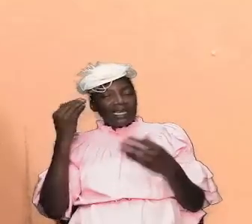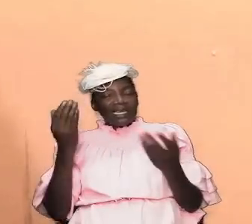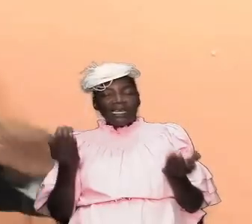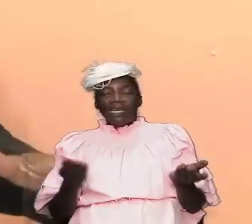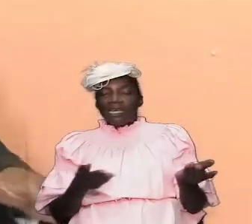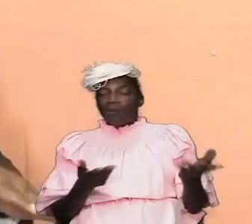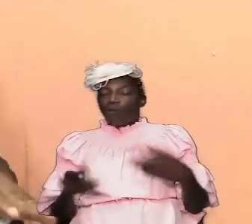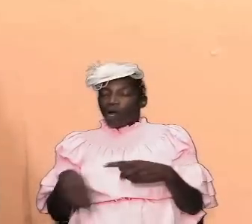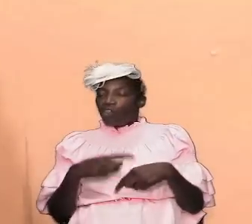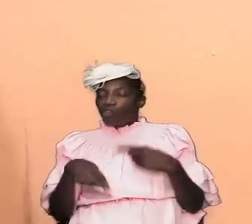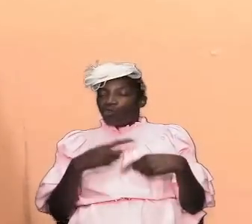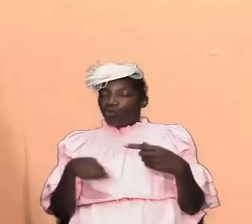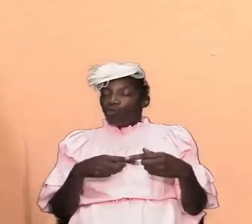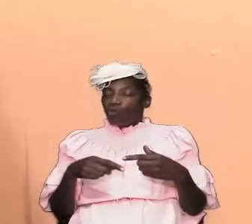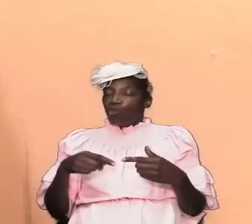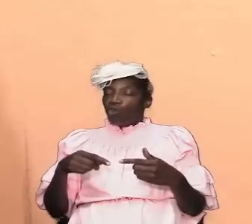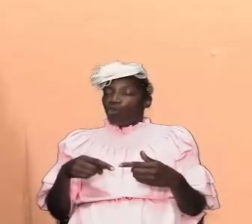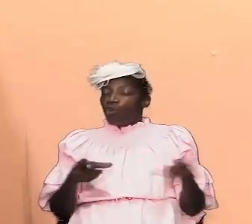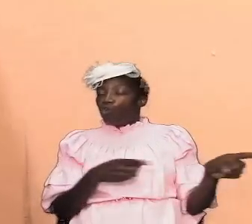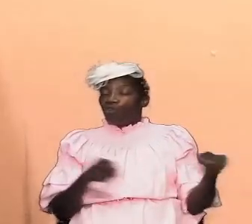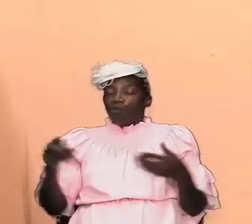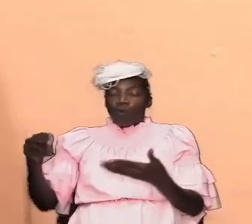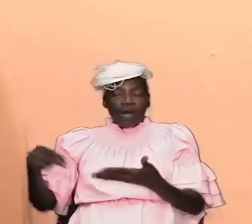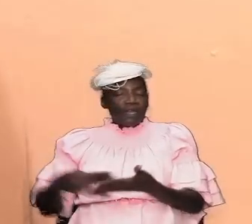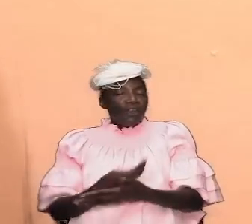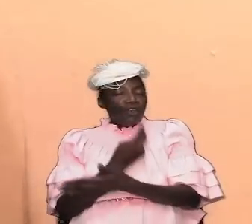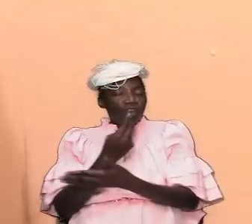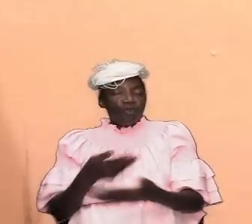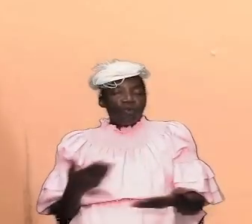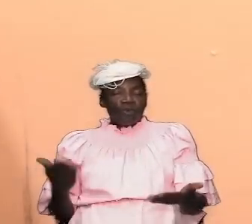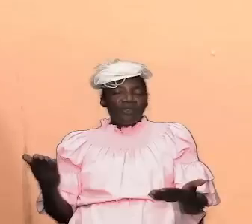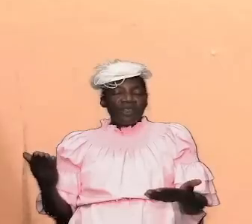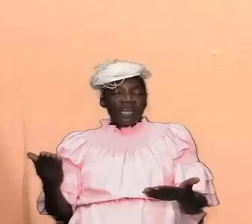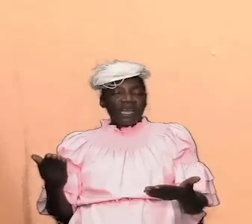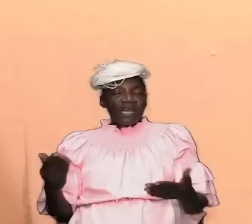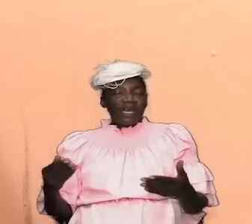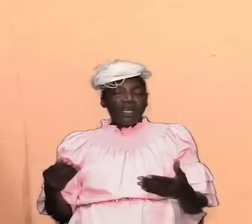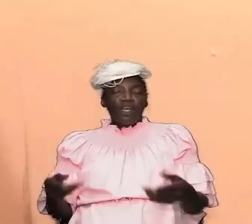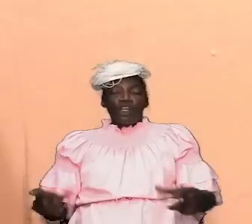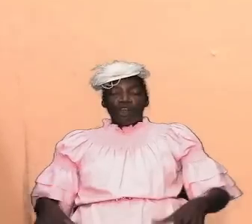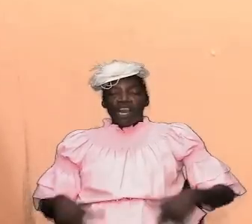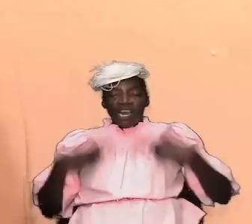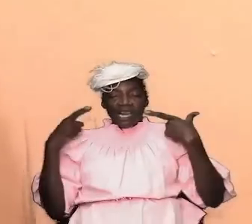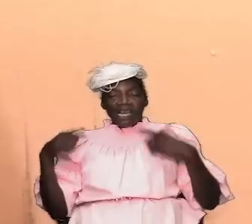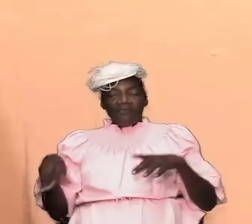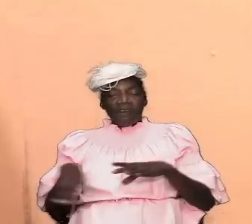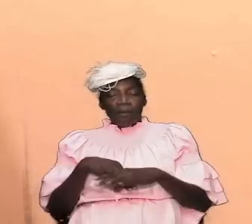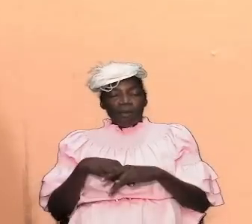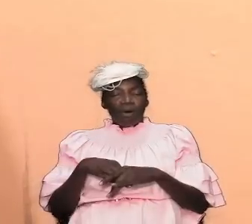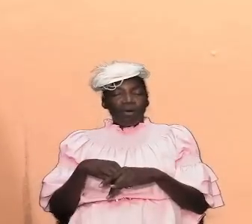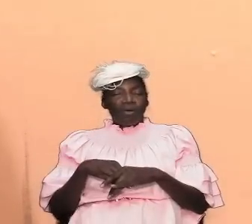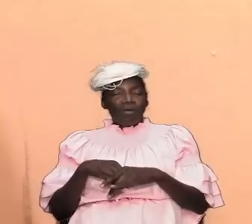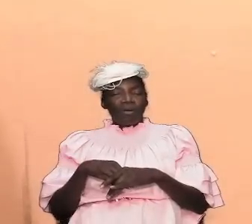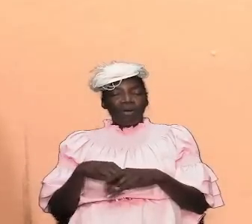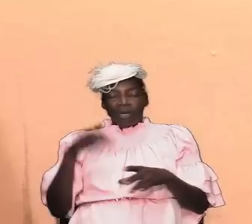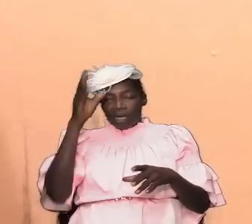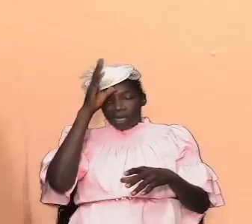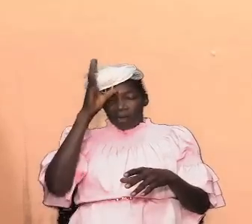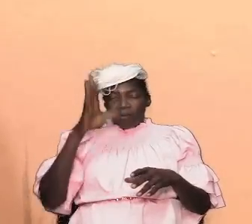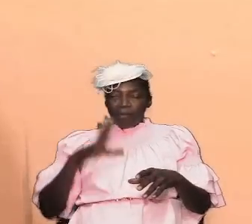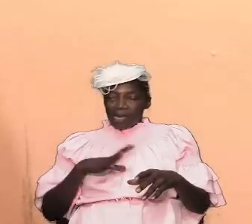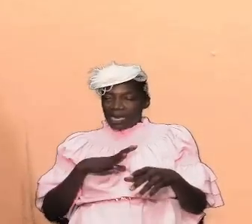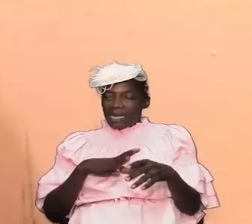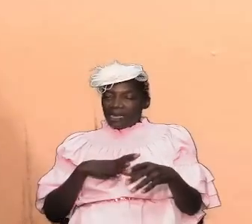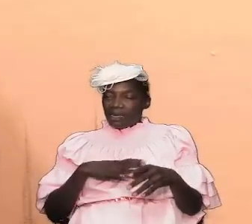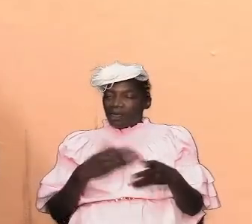do a new thing in his quest to dwell among men but what he was going to do was